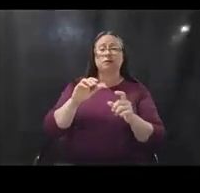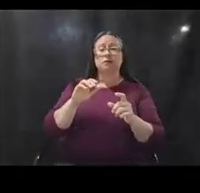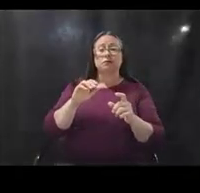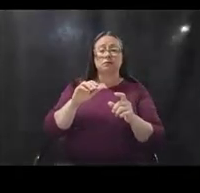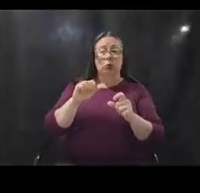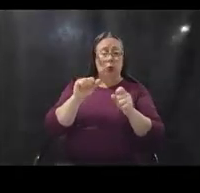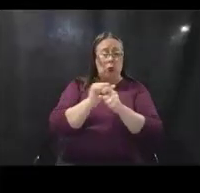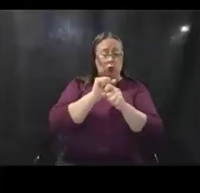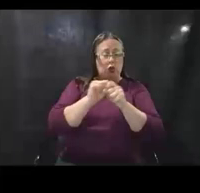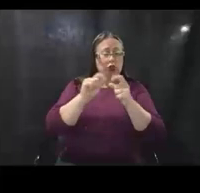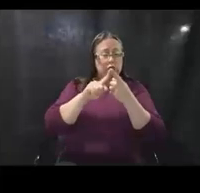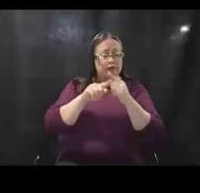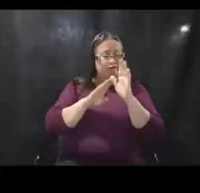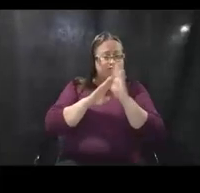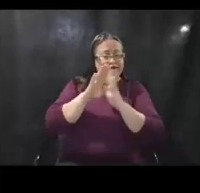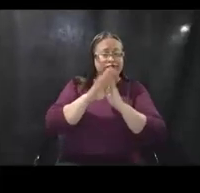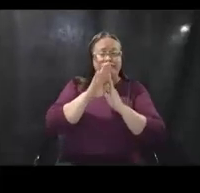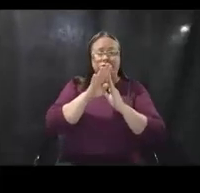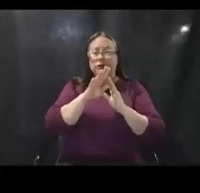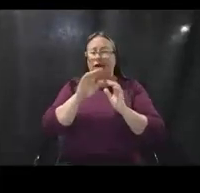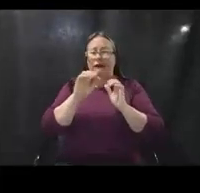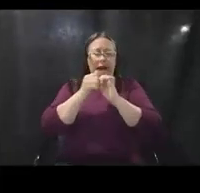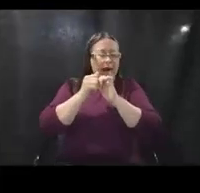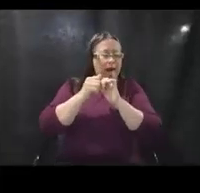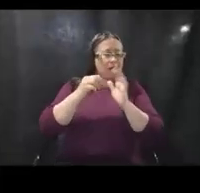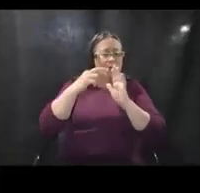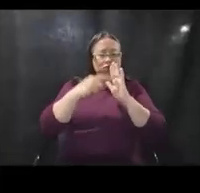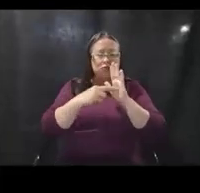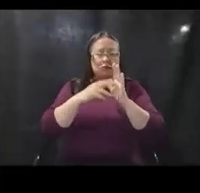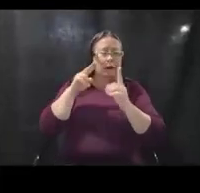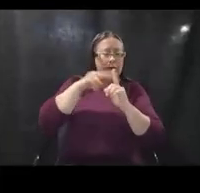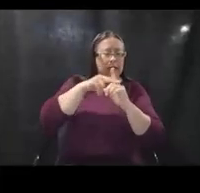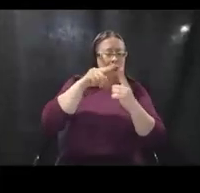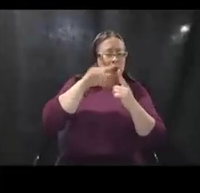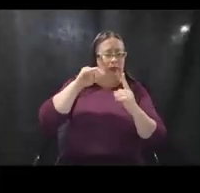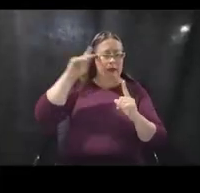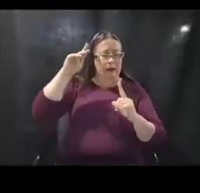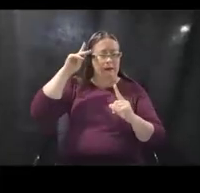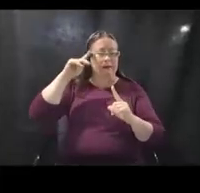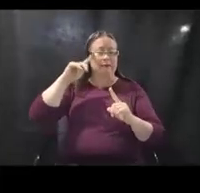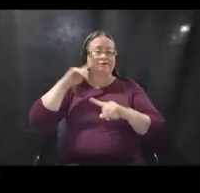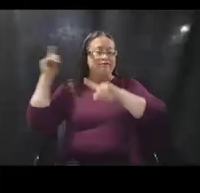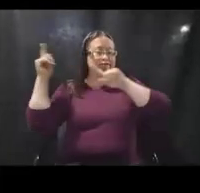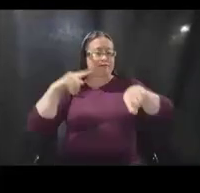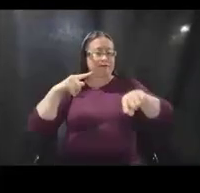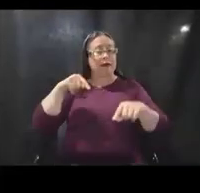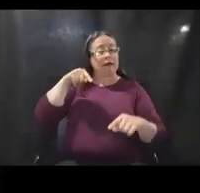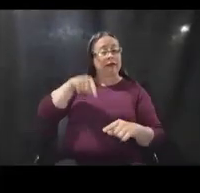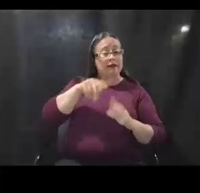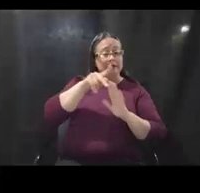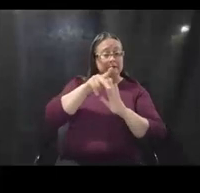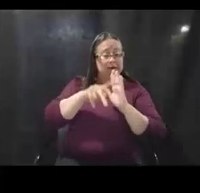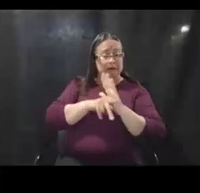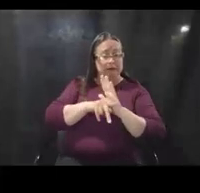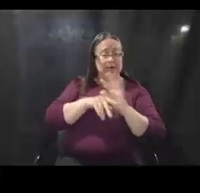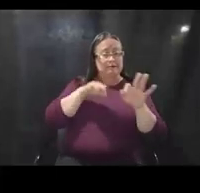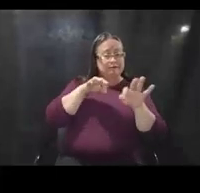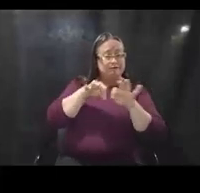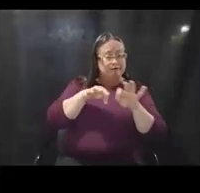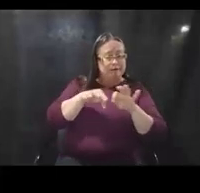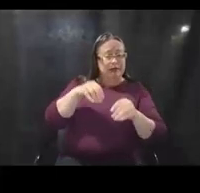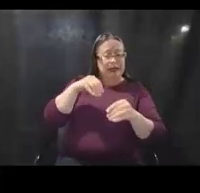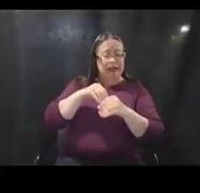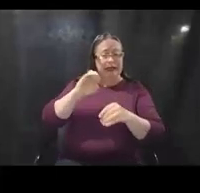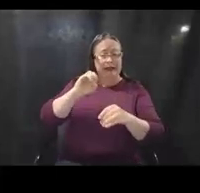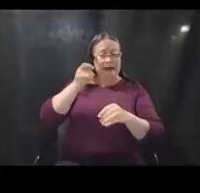develop with the guidelines of that policy would be and how it would apply. And so this particular policy and the work described in the executive